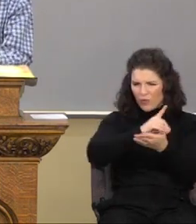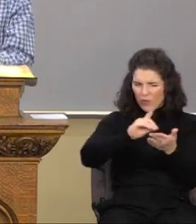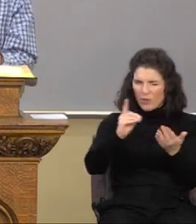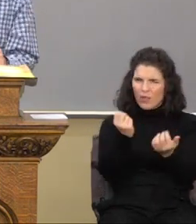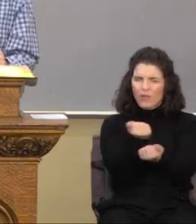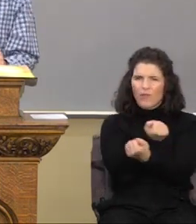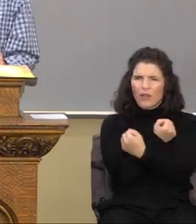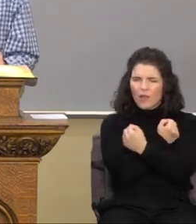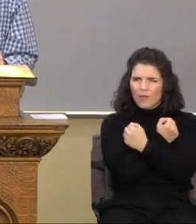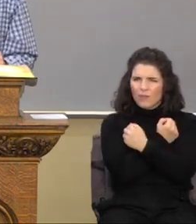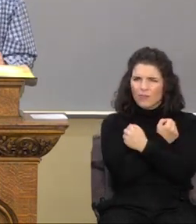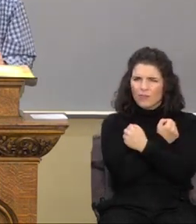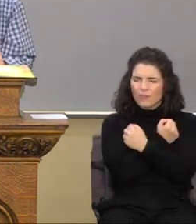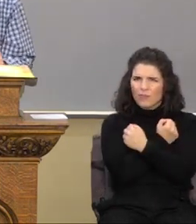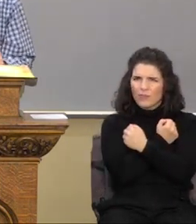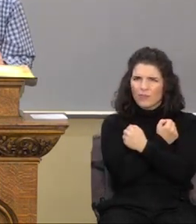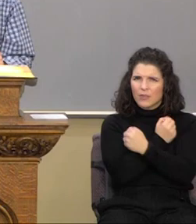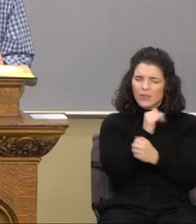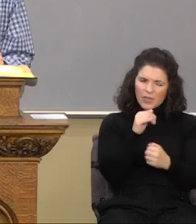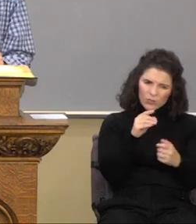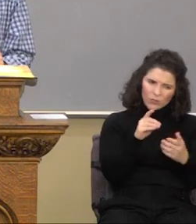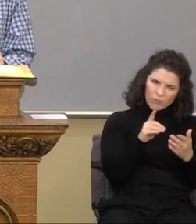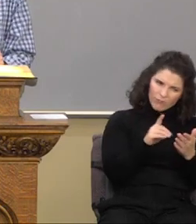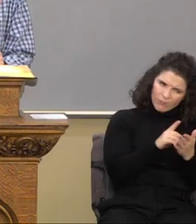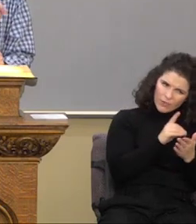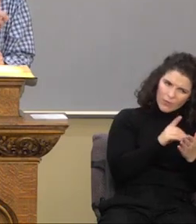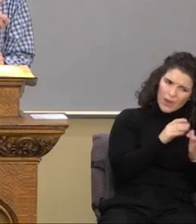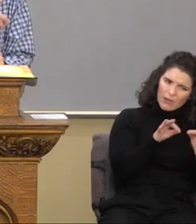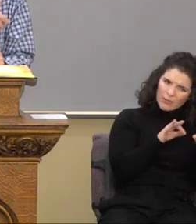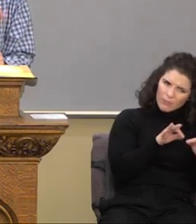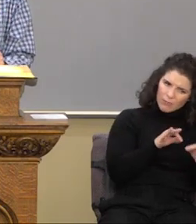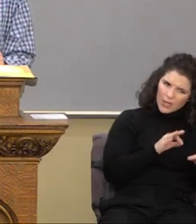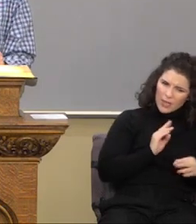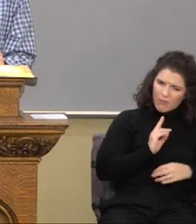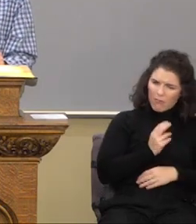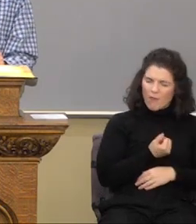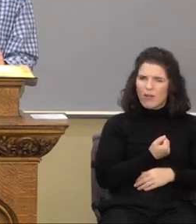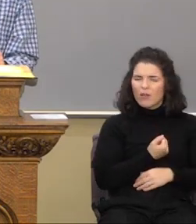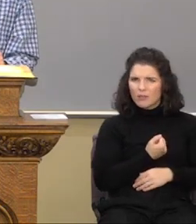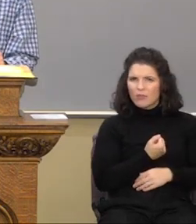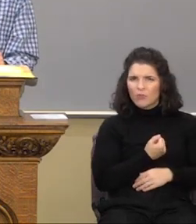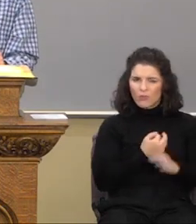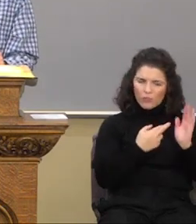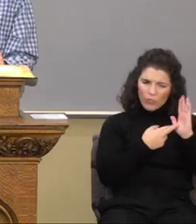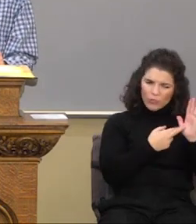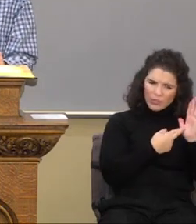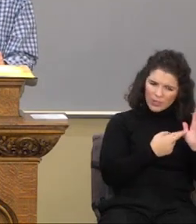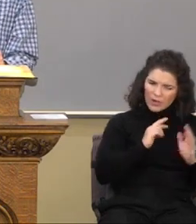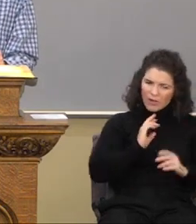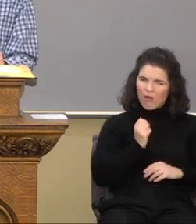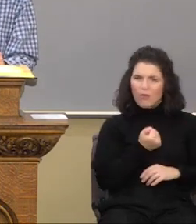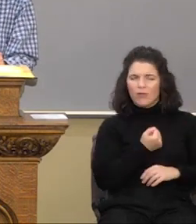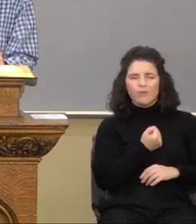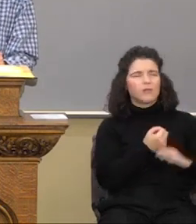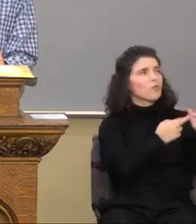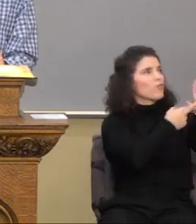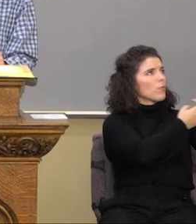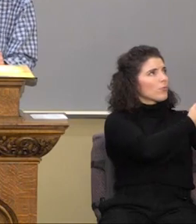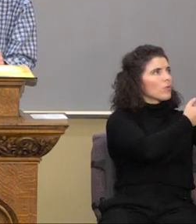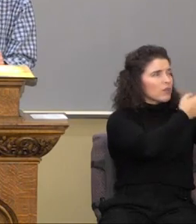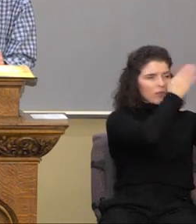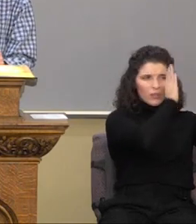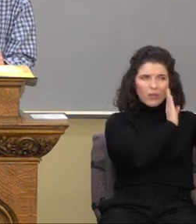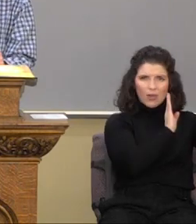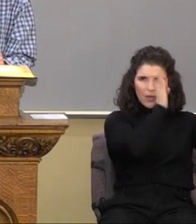because that's what defines us. It should define us. It defines God. God is